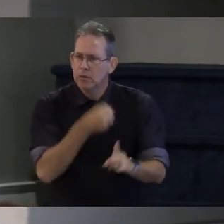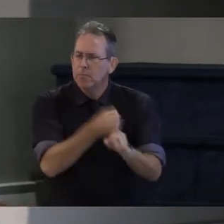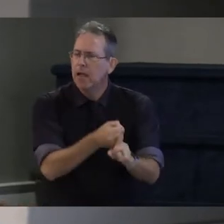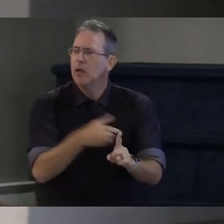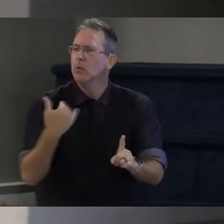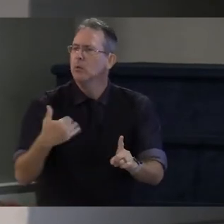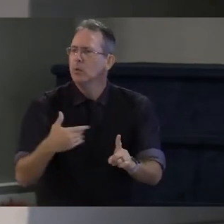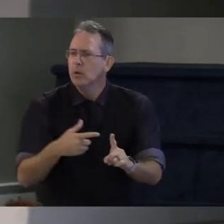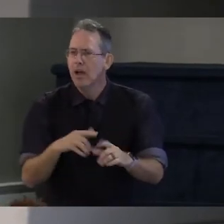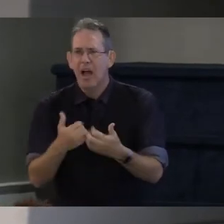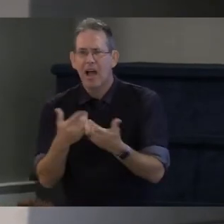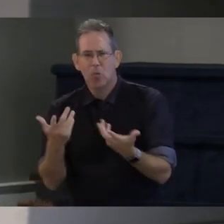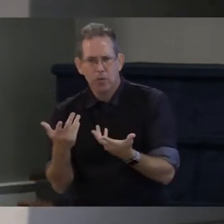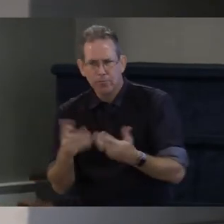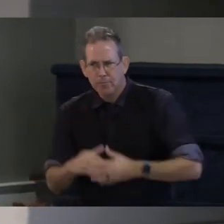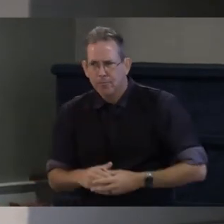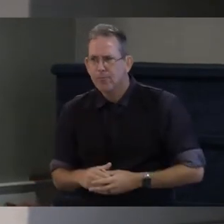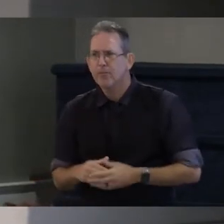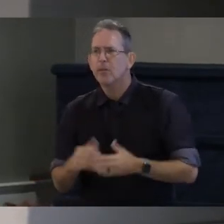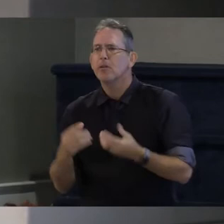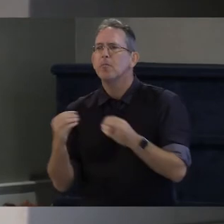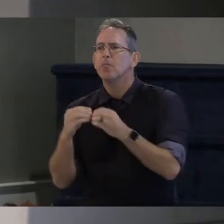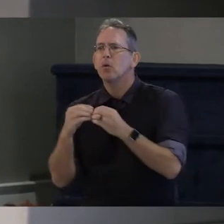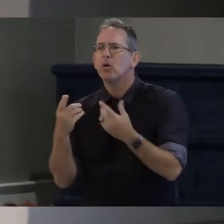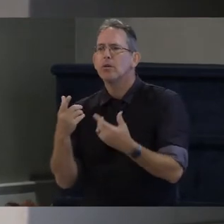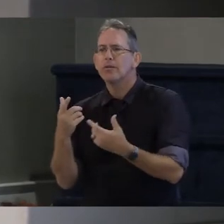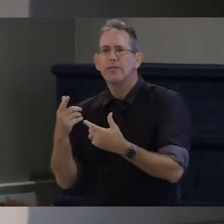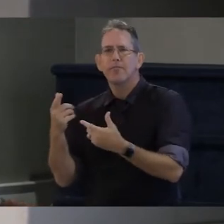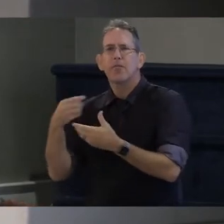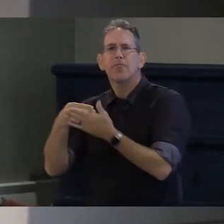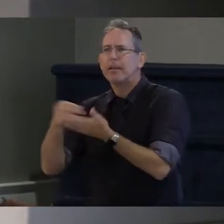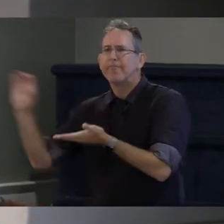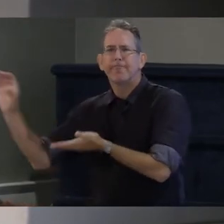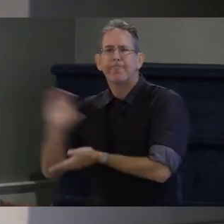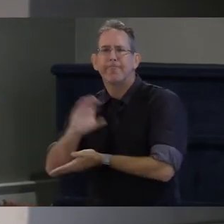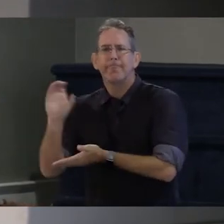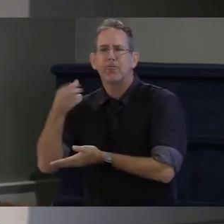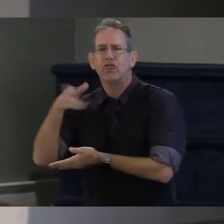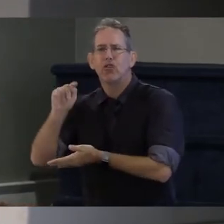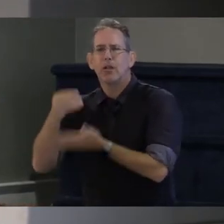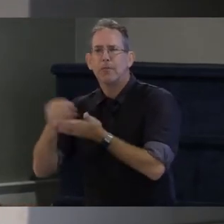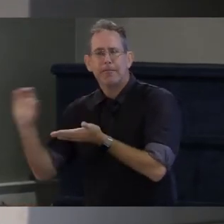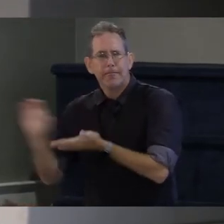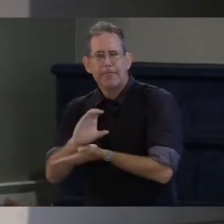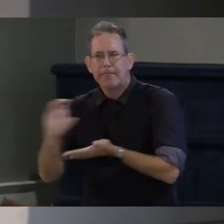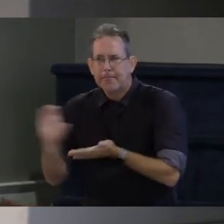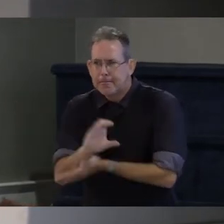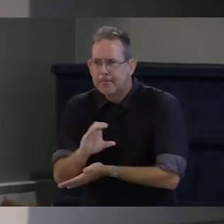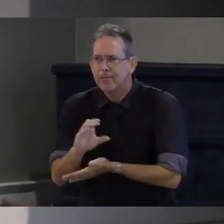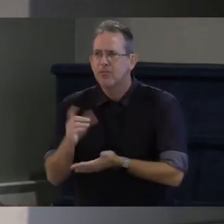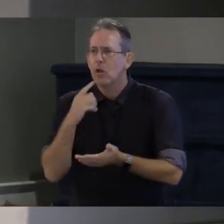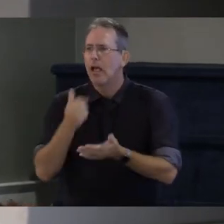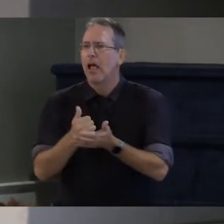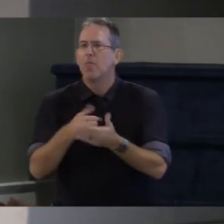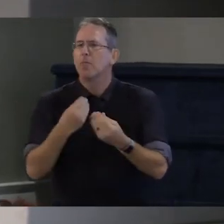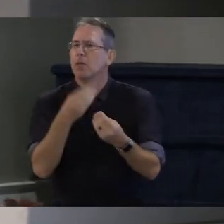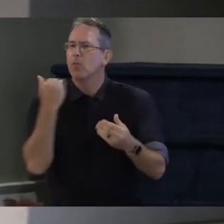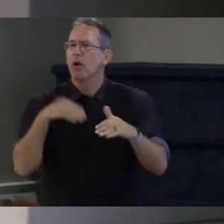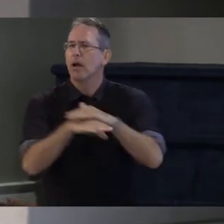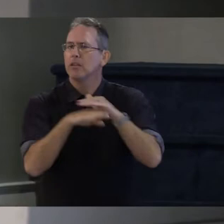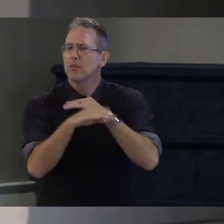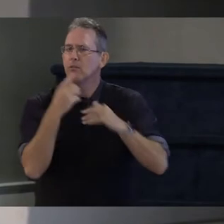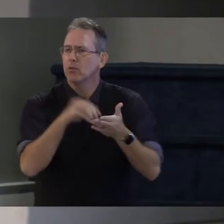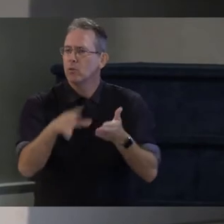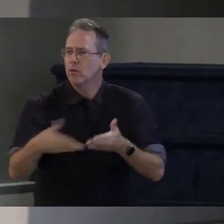expanded formula grants to ensure that students with disabilities have the best access to educational and